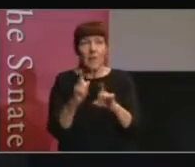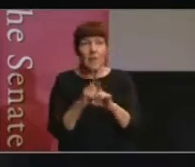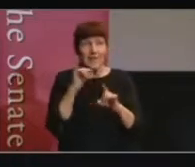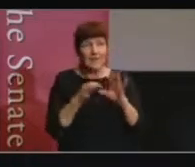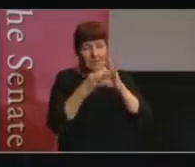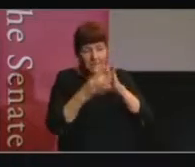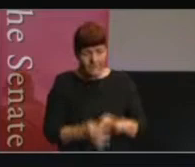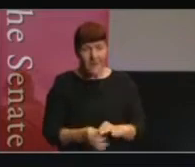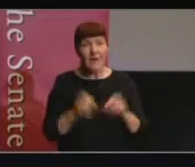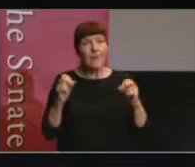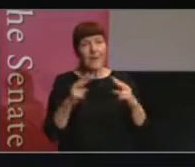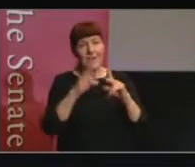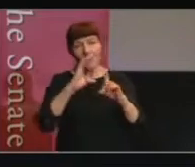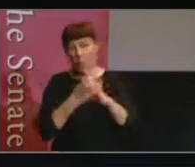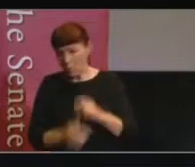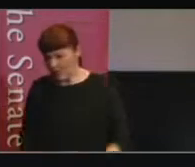culture.